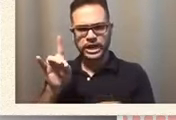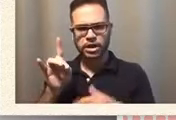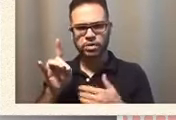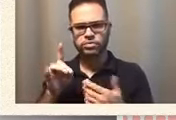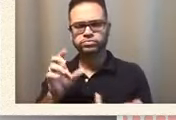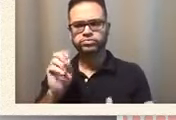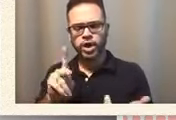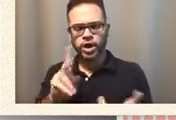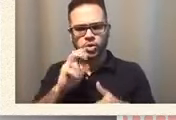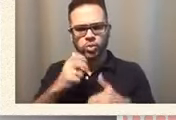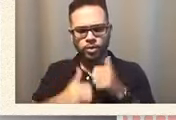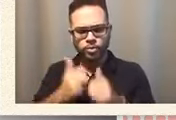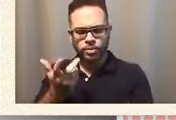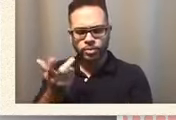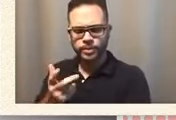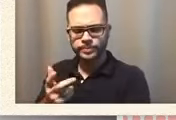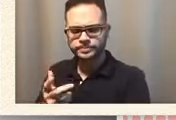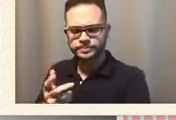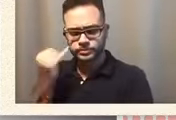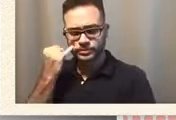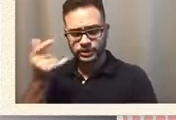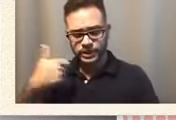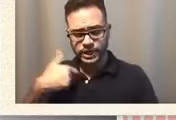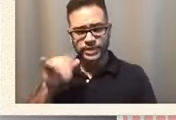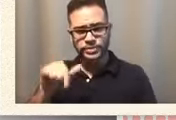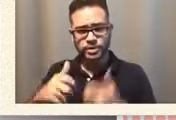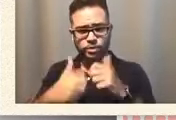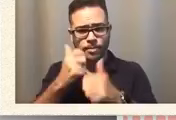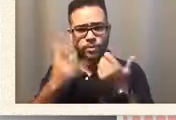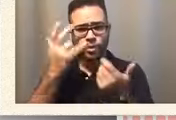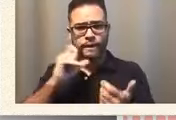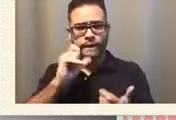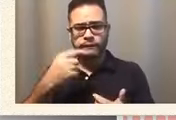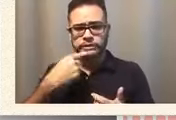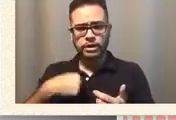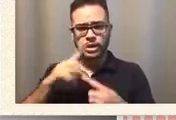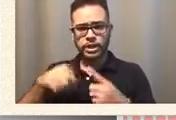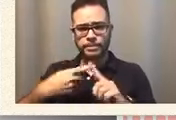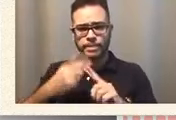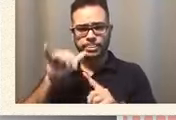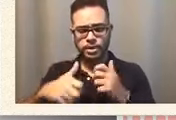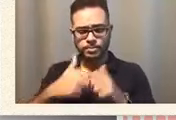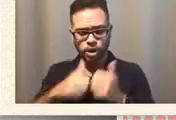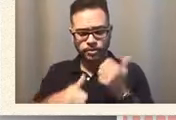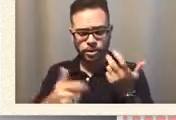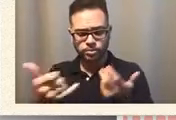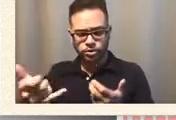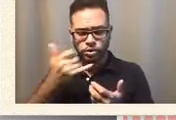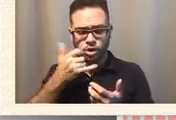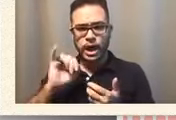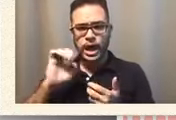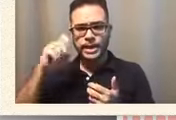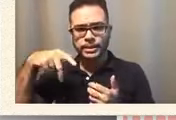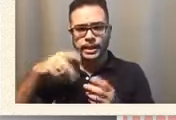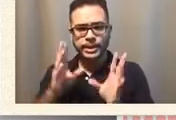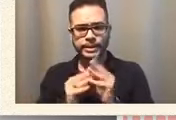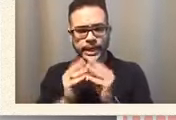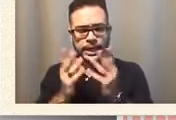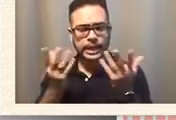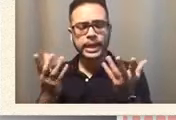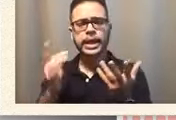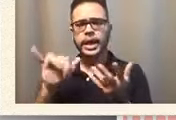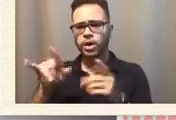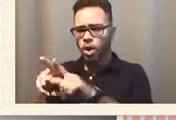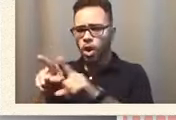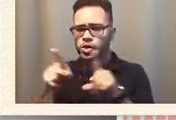if you had a problem why can't you tell me about this problem call an iep meeting and by the way just so we all